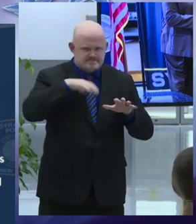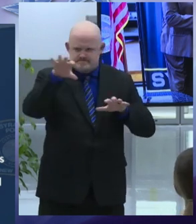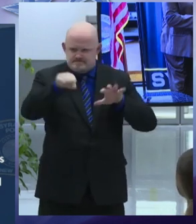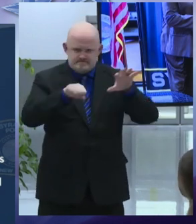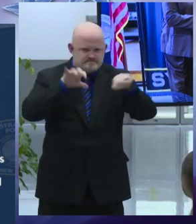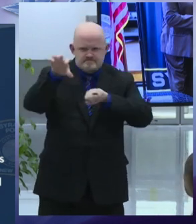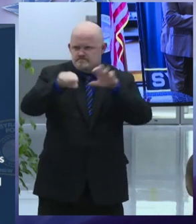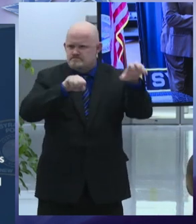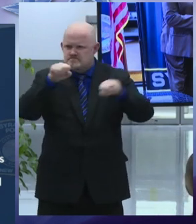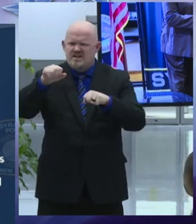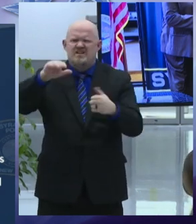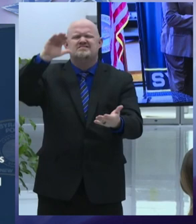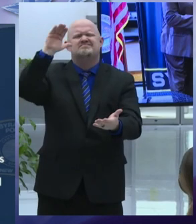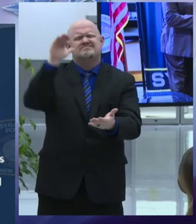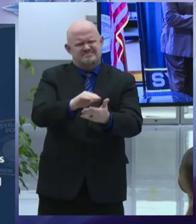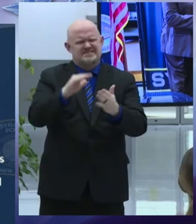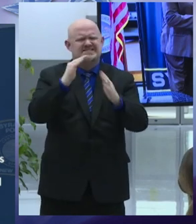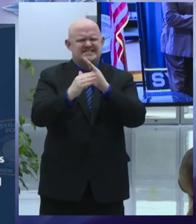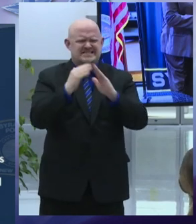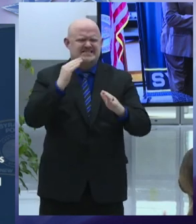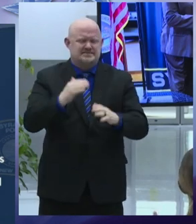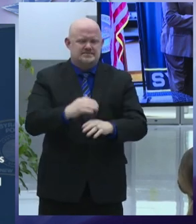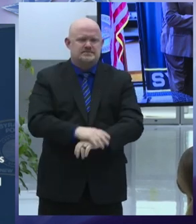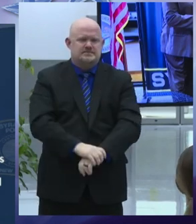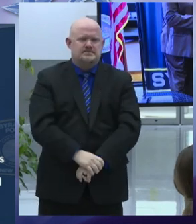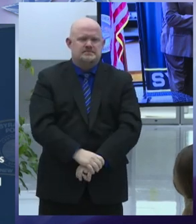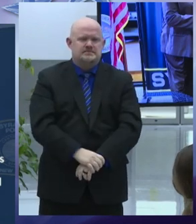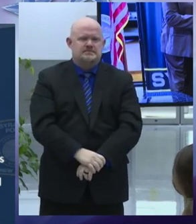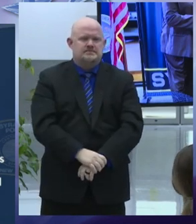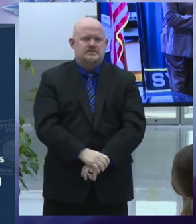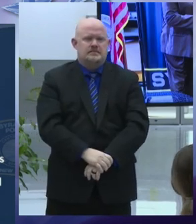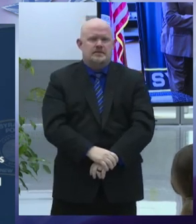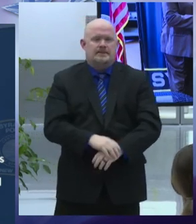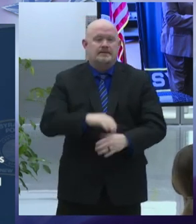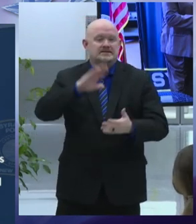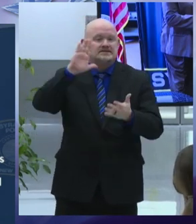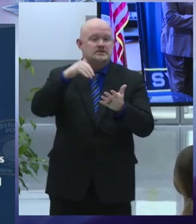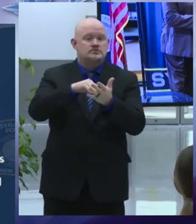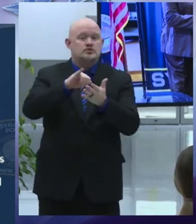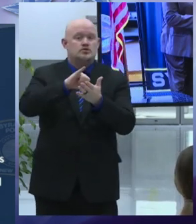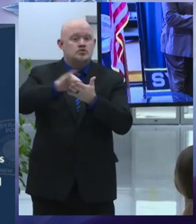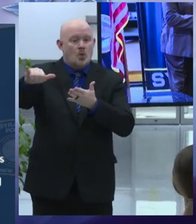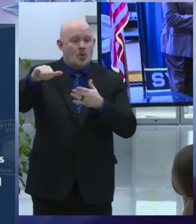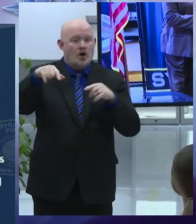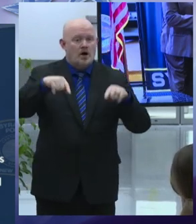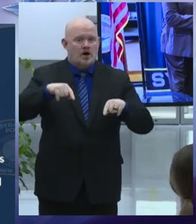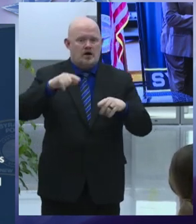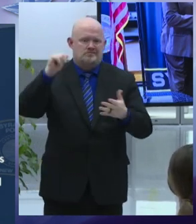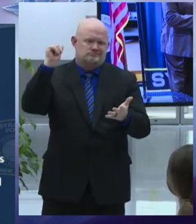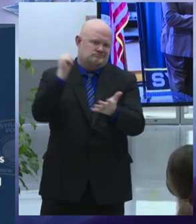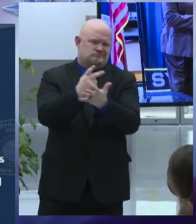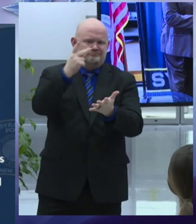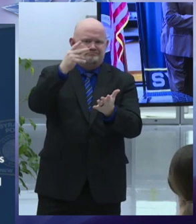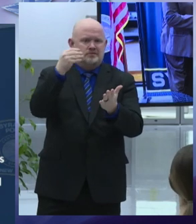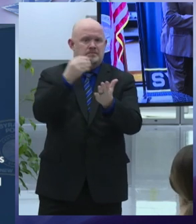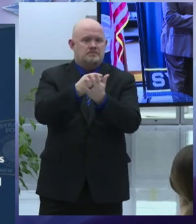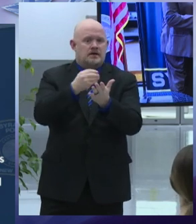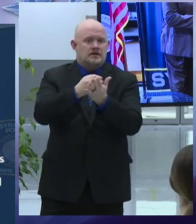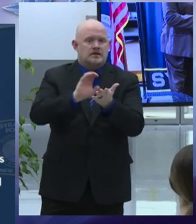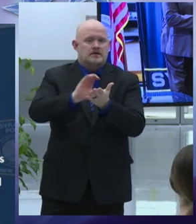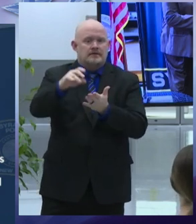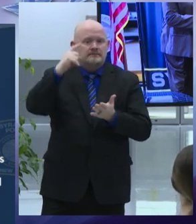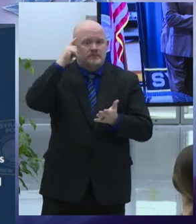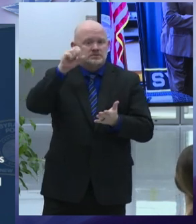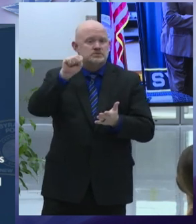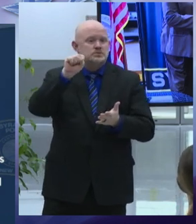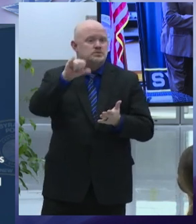that cny works has authorized funding for sbd to start the junior cadet training program this year it will provide city young people with training